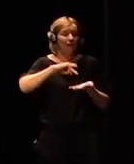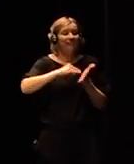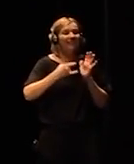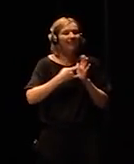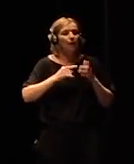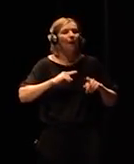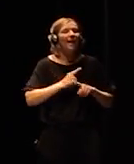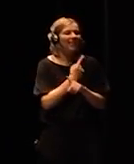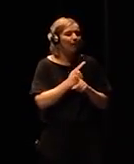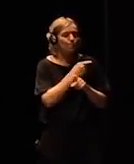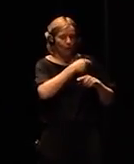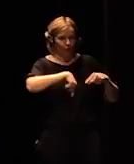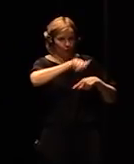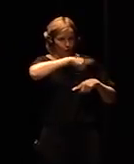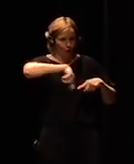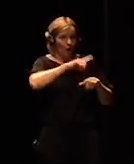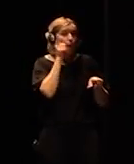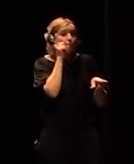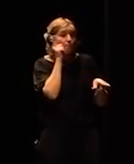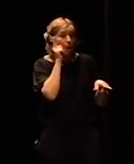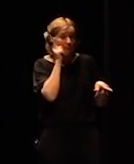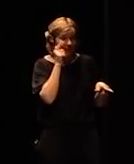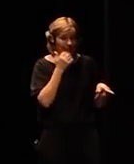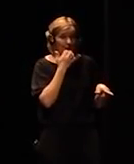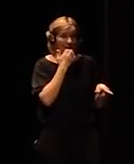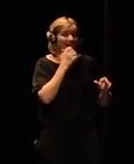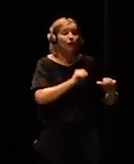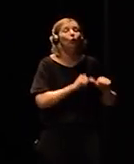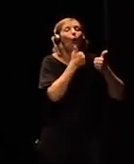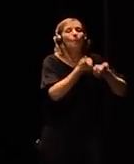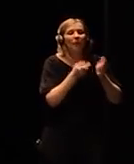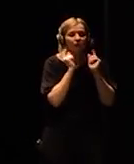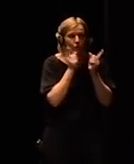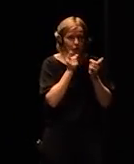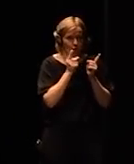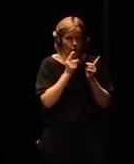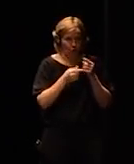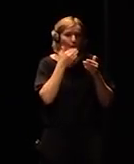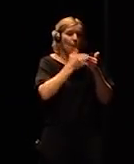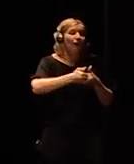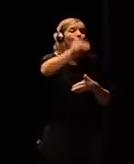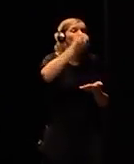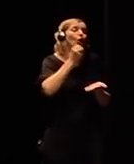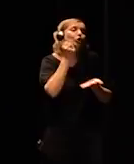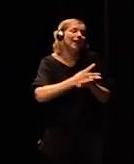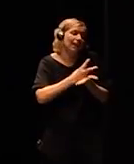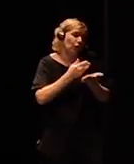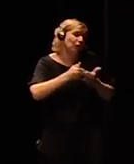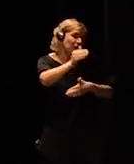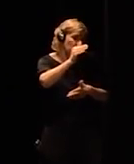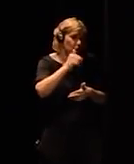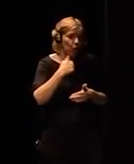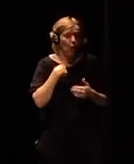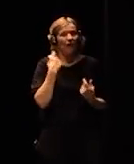mobile devices is only the beginning so this is a new meta intelligence and these are the questions I have what about security protection